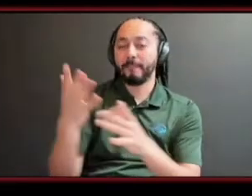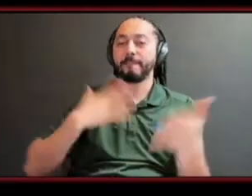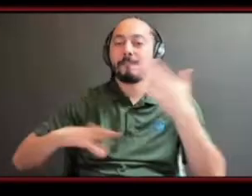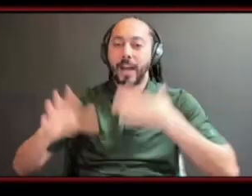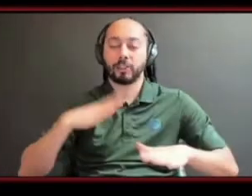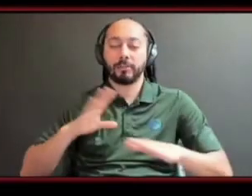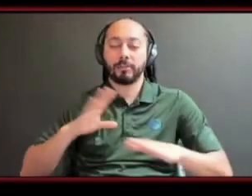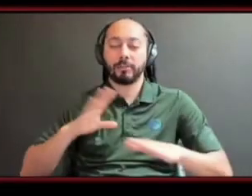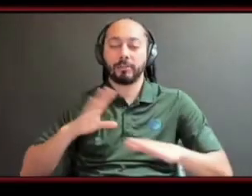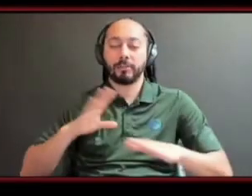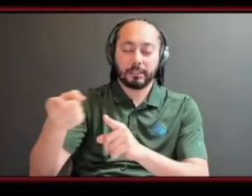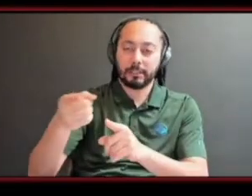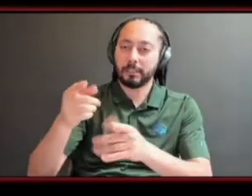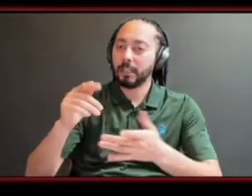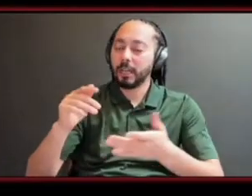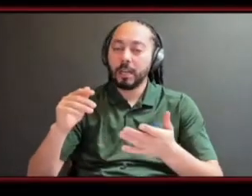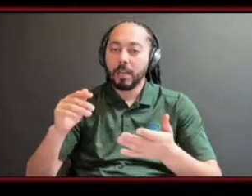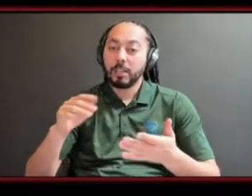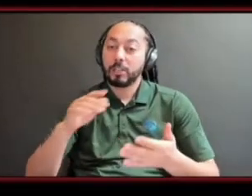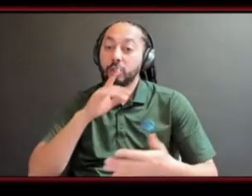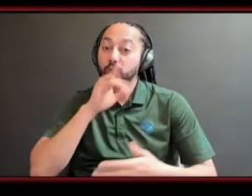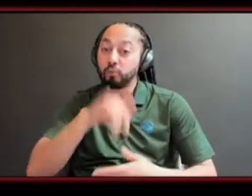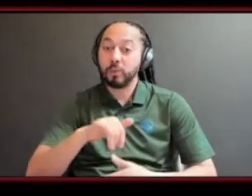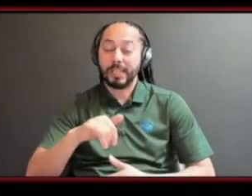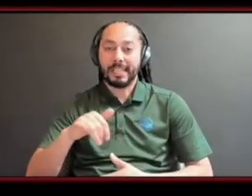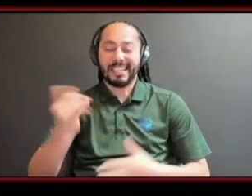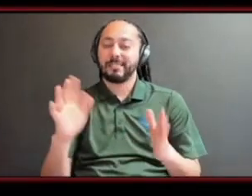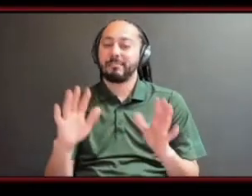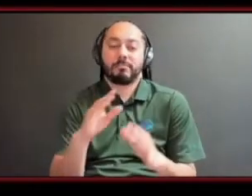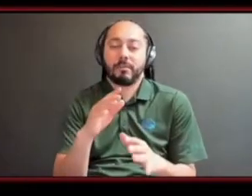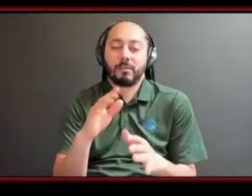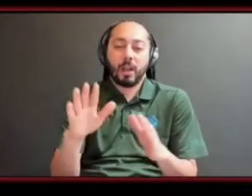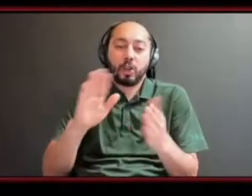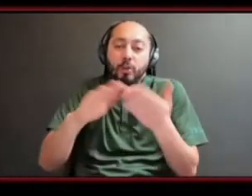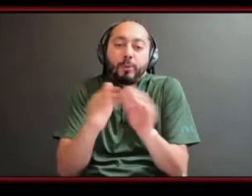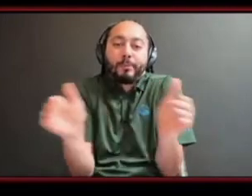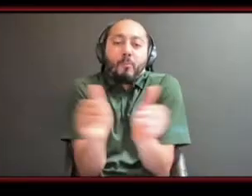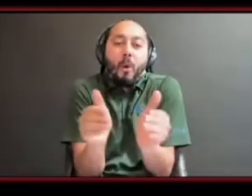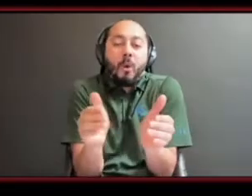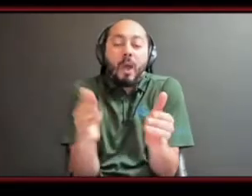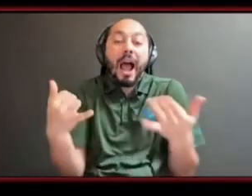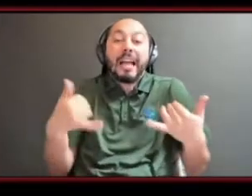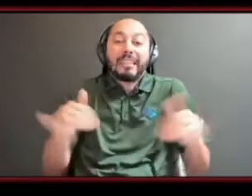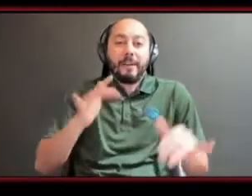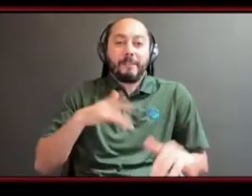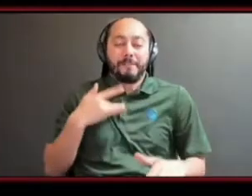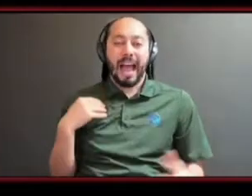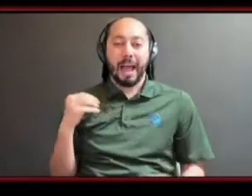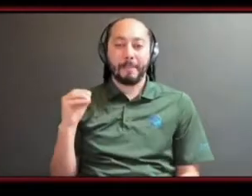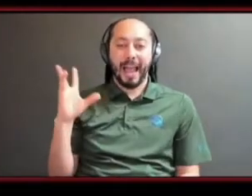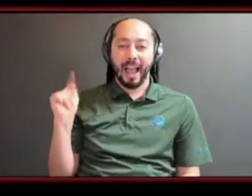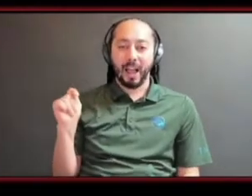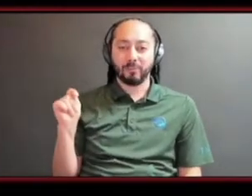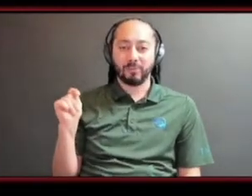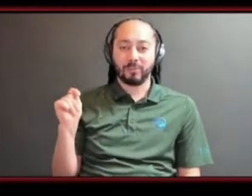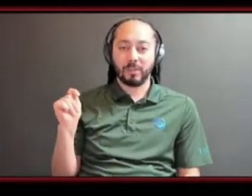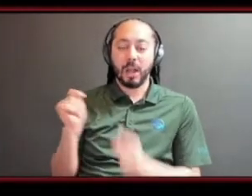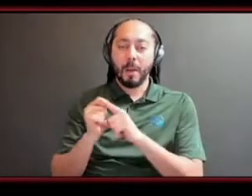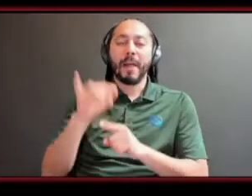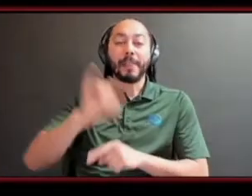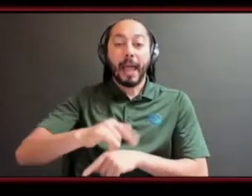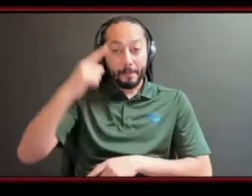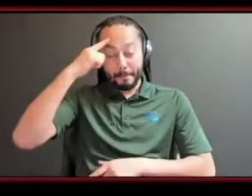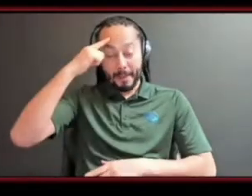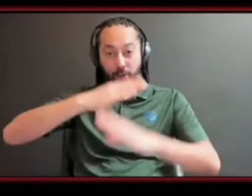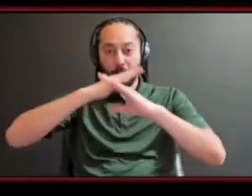where i'm at that it's it's really tight-knit and i'm seen still as an outsider so just getting over that mental block it's knowing